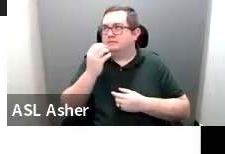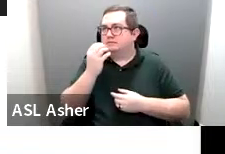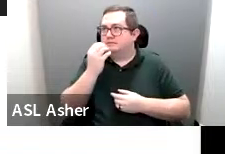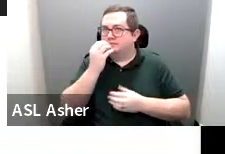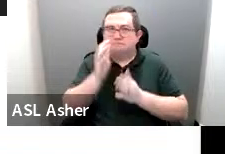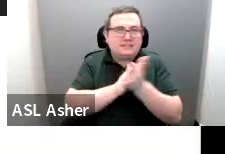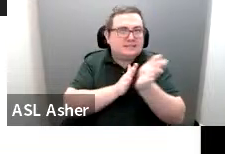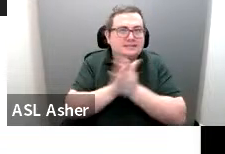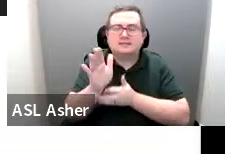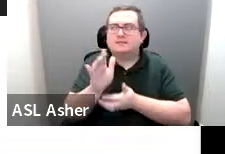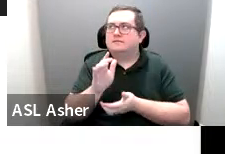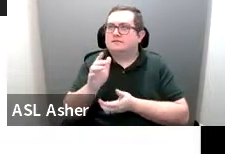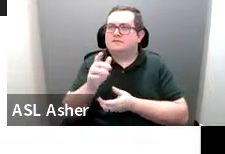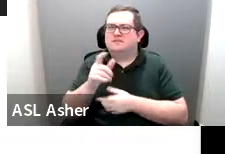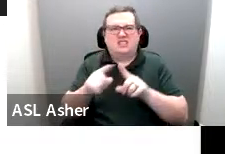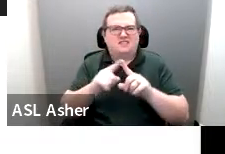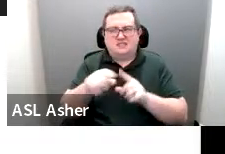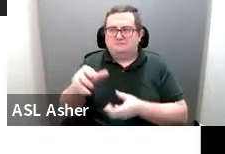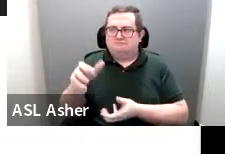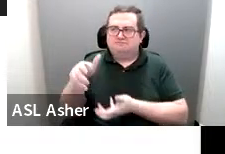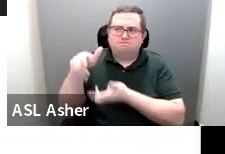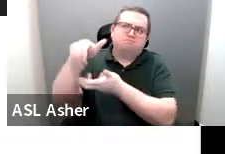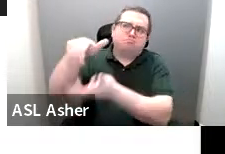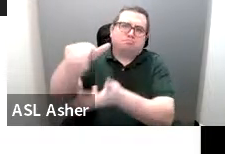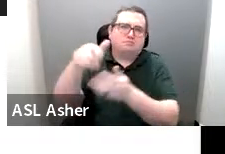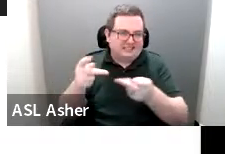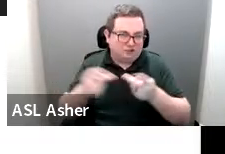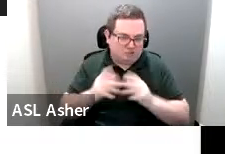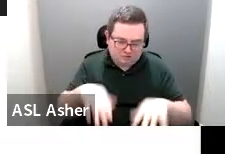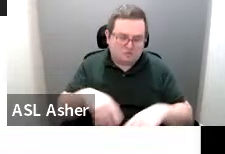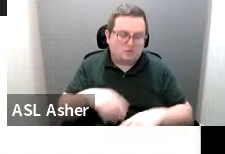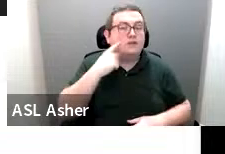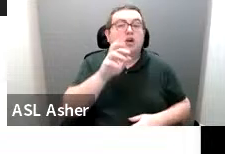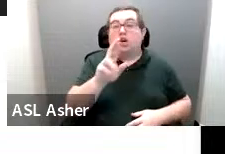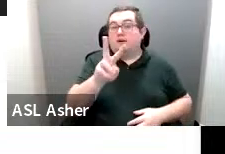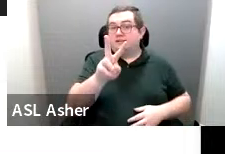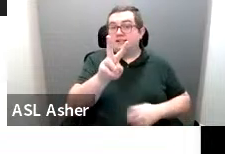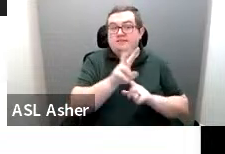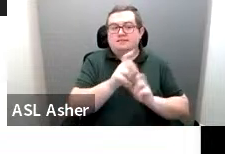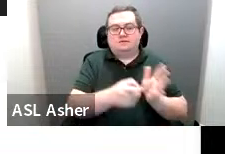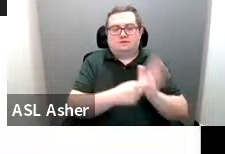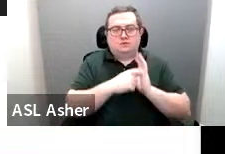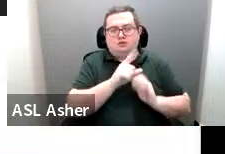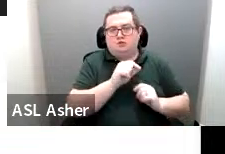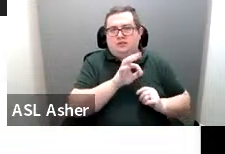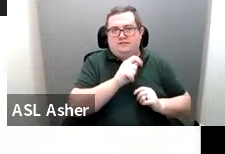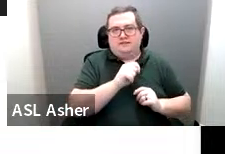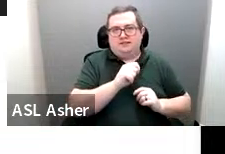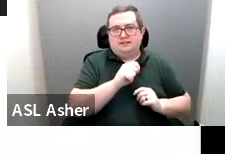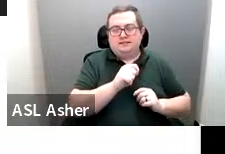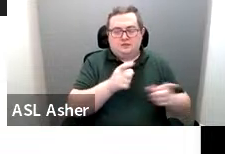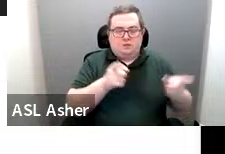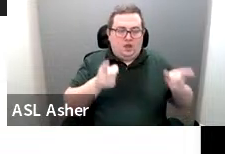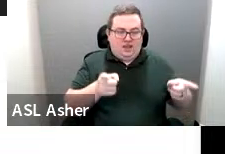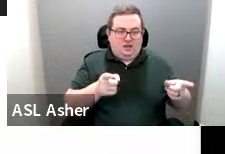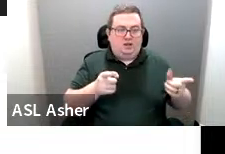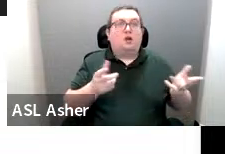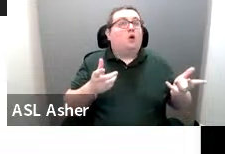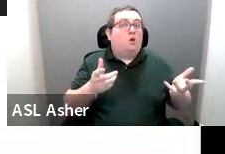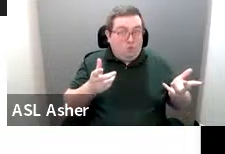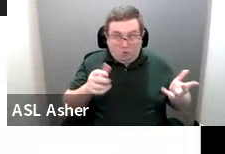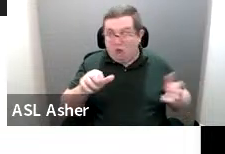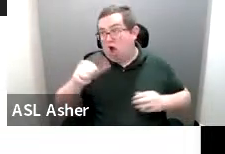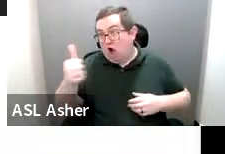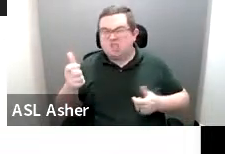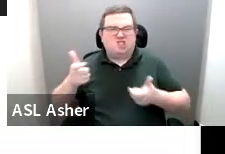and dump stations. So for RVs, we say that they have to be 20 feet wide. Otherwise, if it's